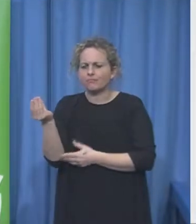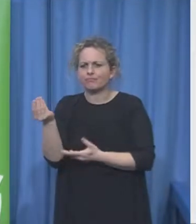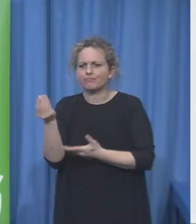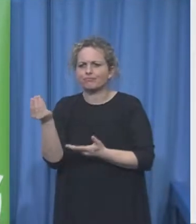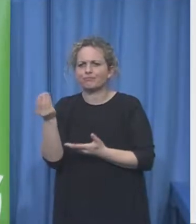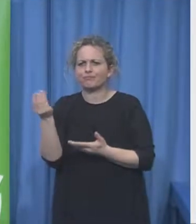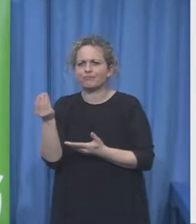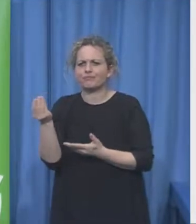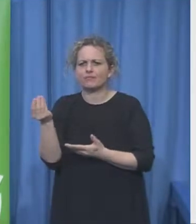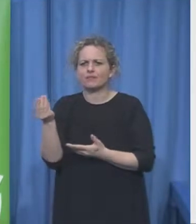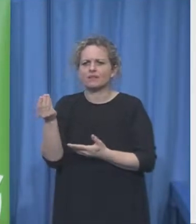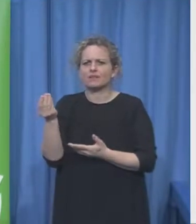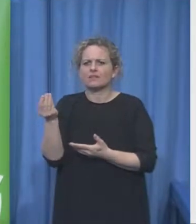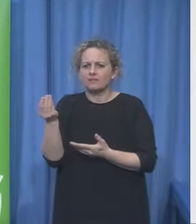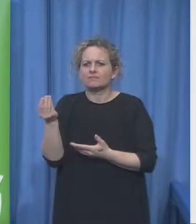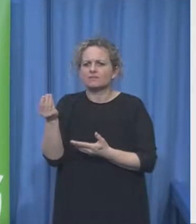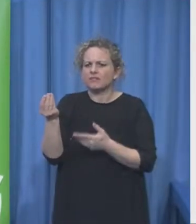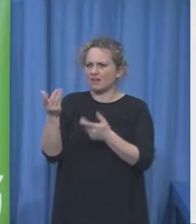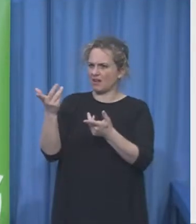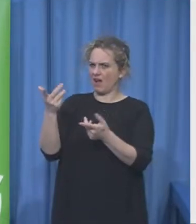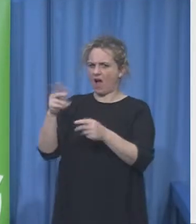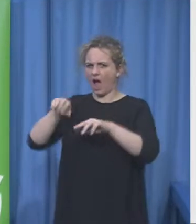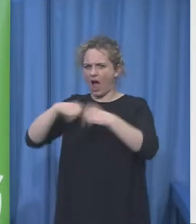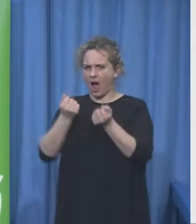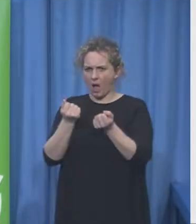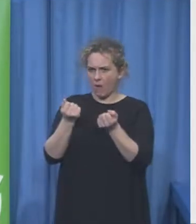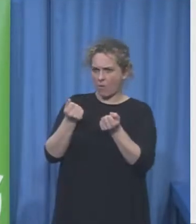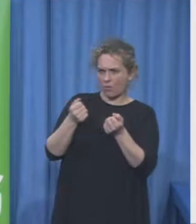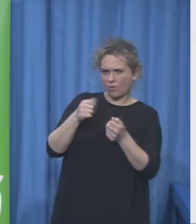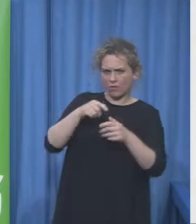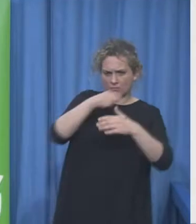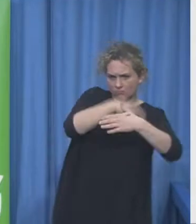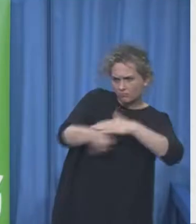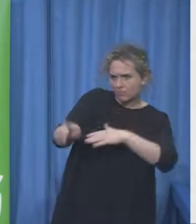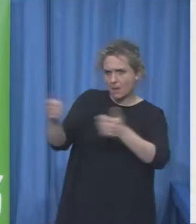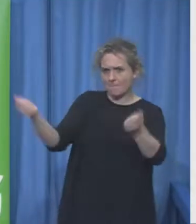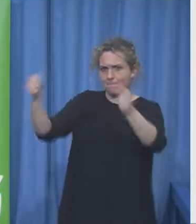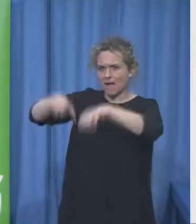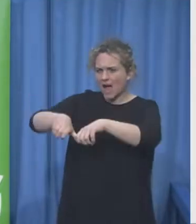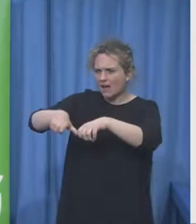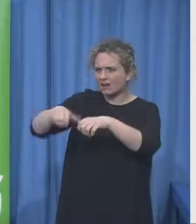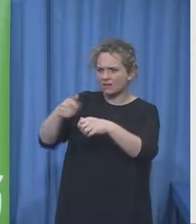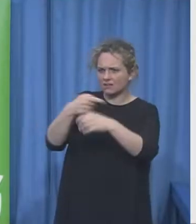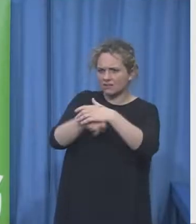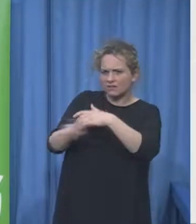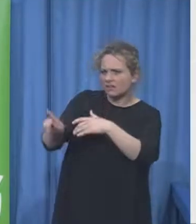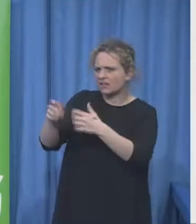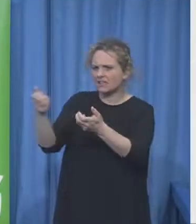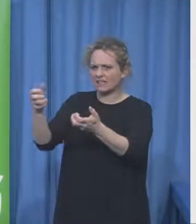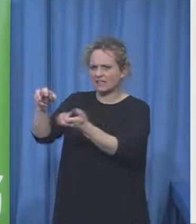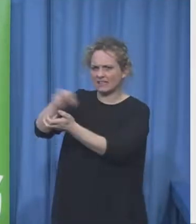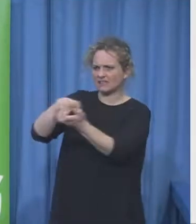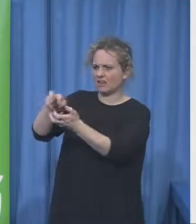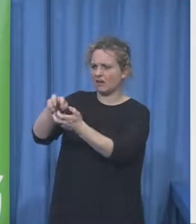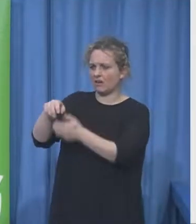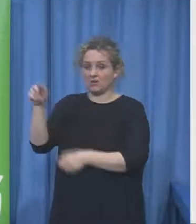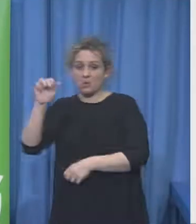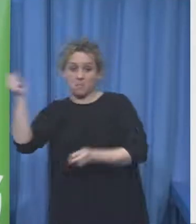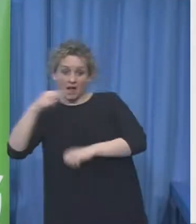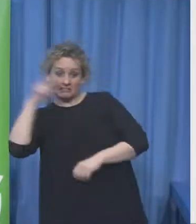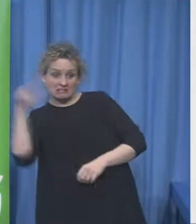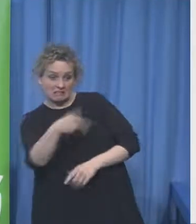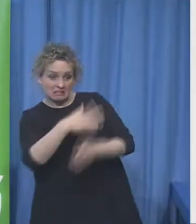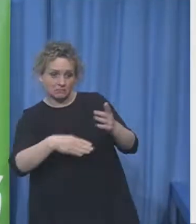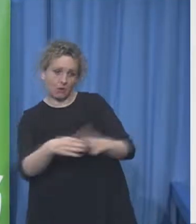was seen in the context of bank black hat must be the problem hostility and I can tell you she never ever again went to a